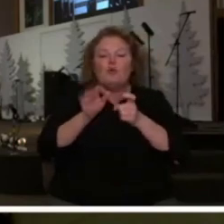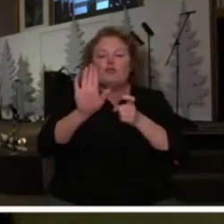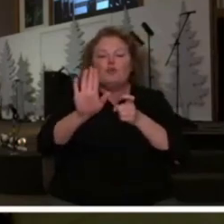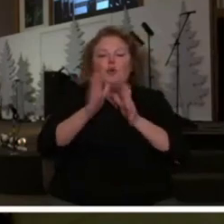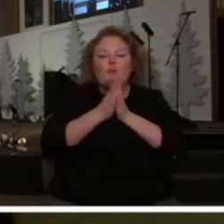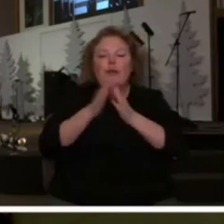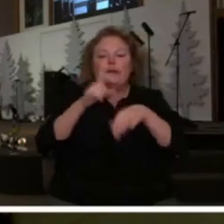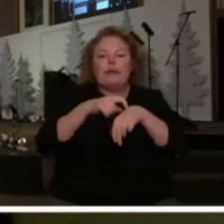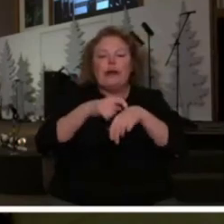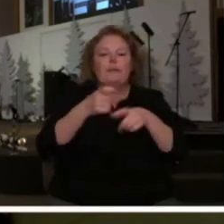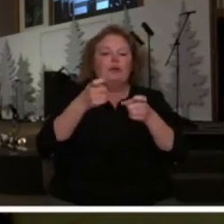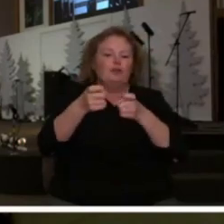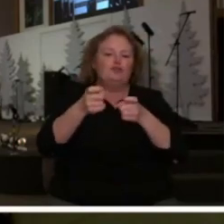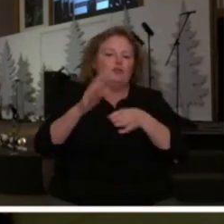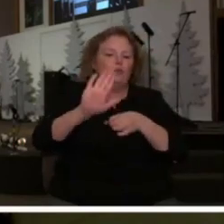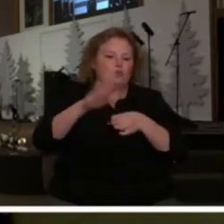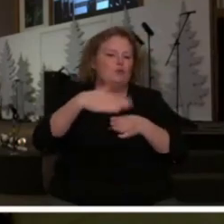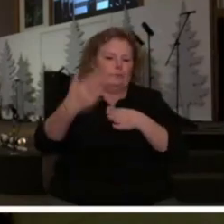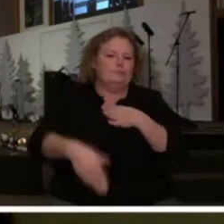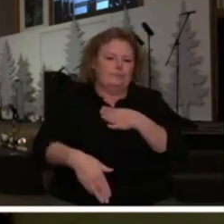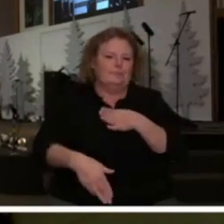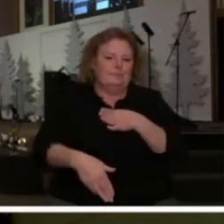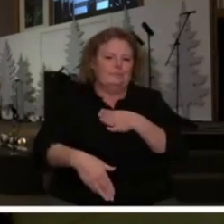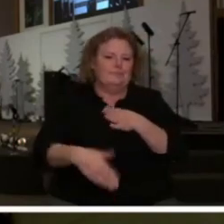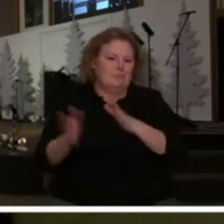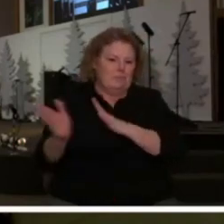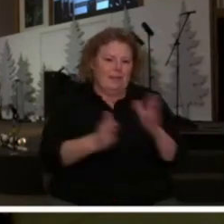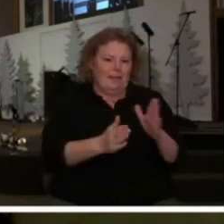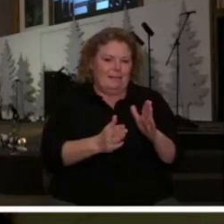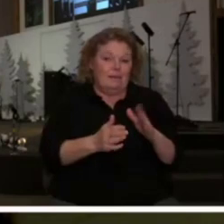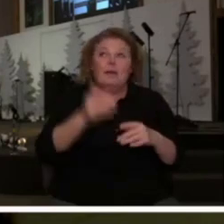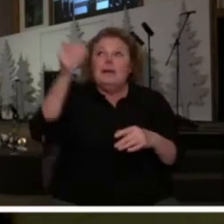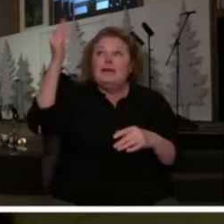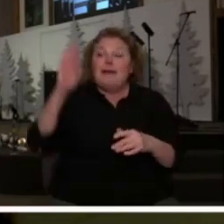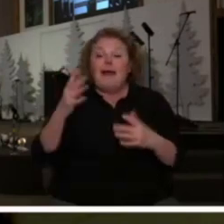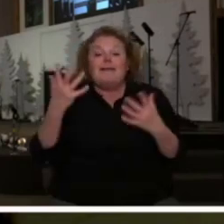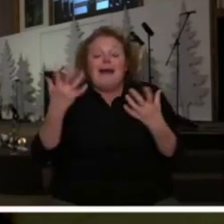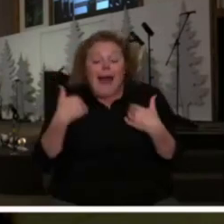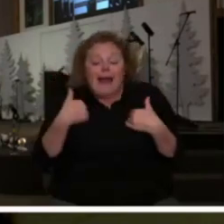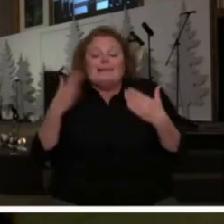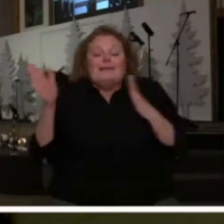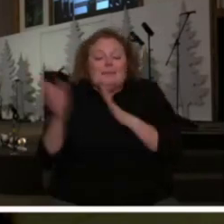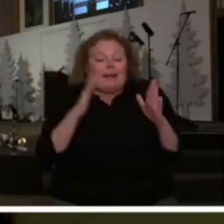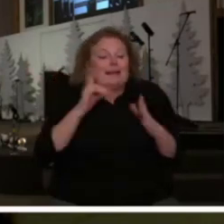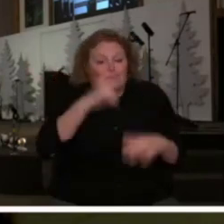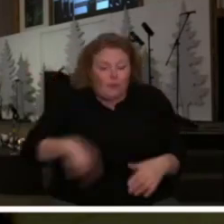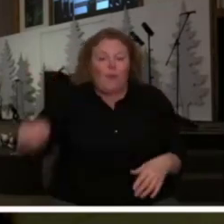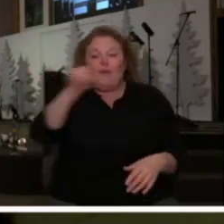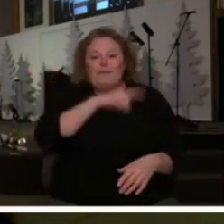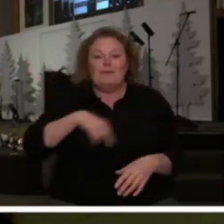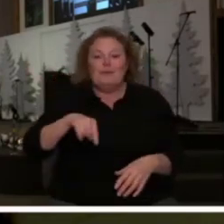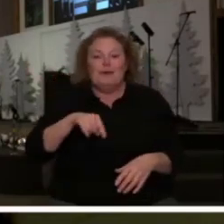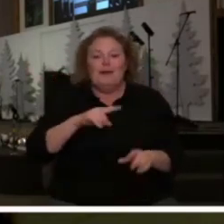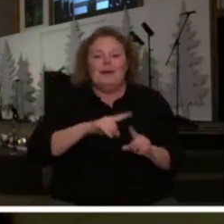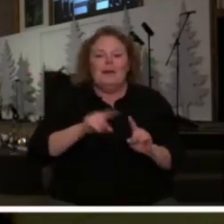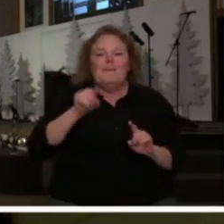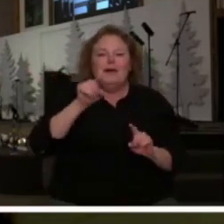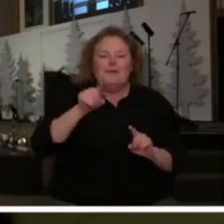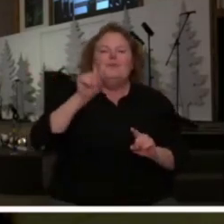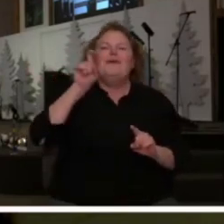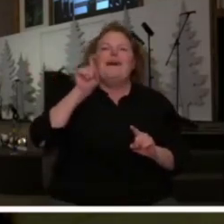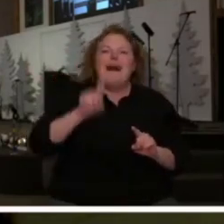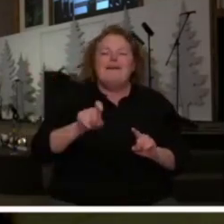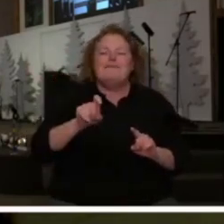and it's not for lack of what God wants to accomplish it has everything to do with your own personal